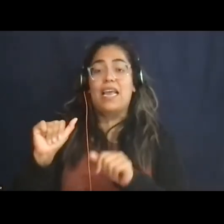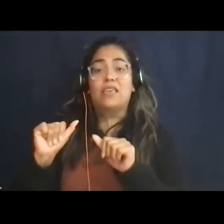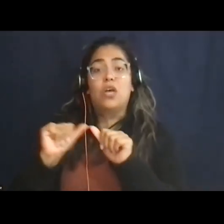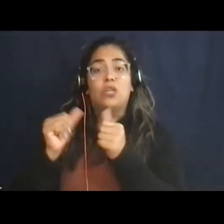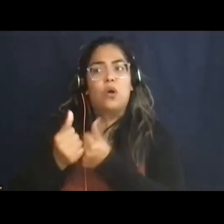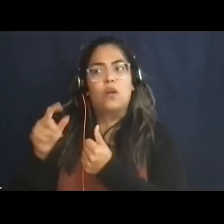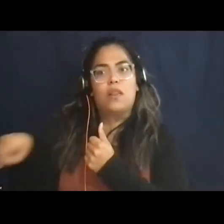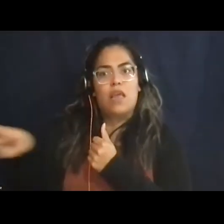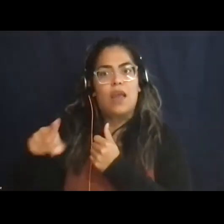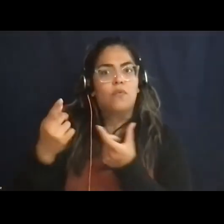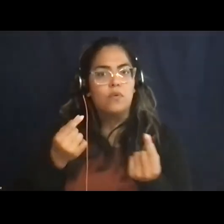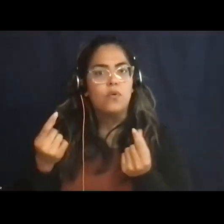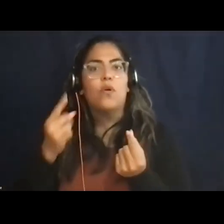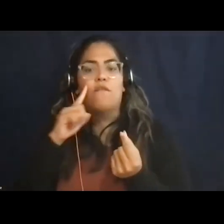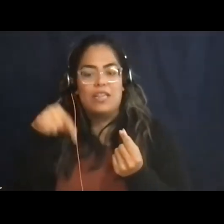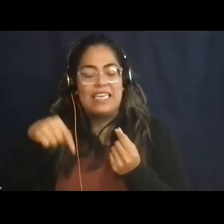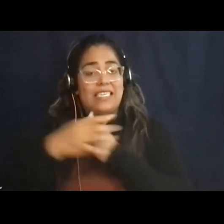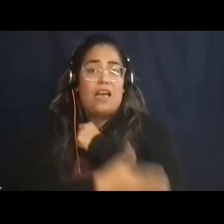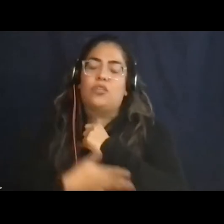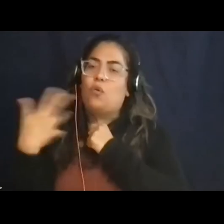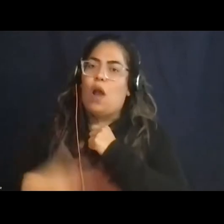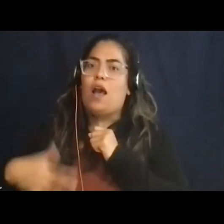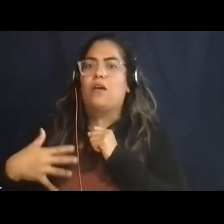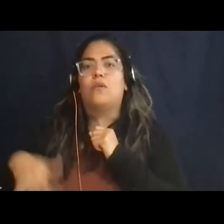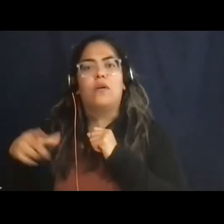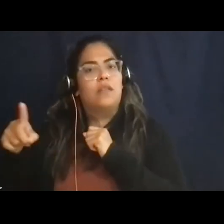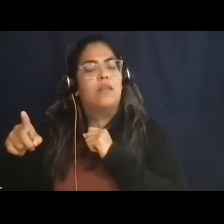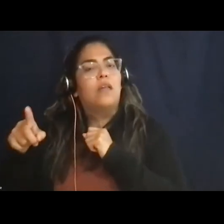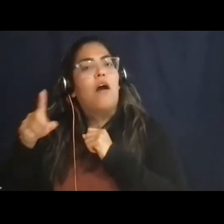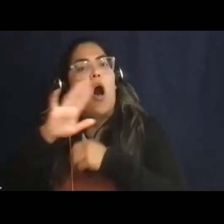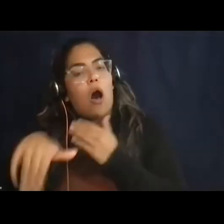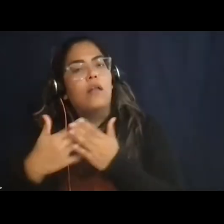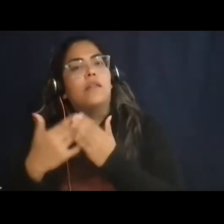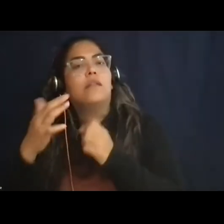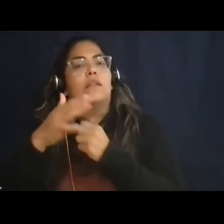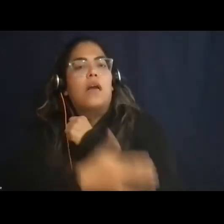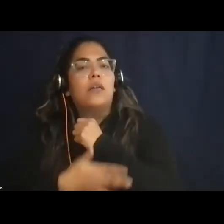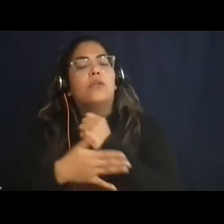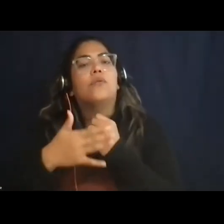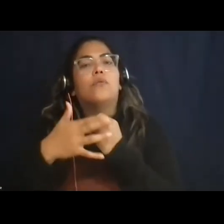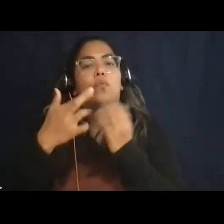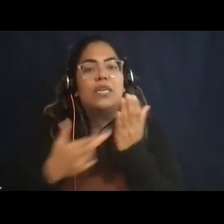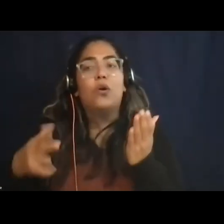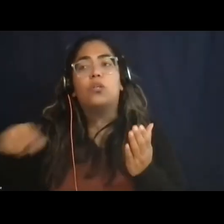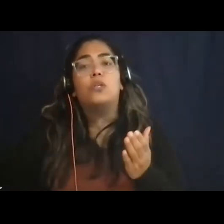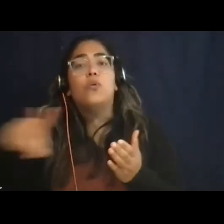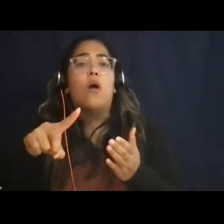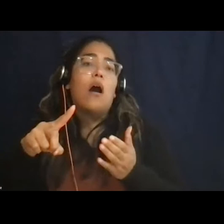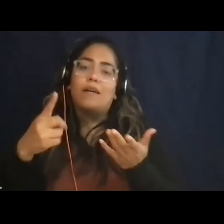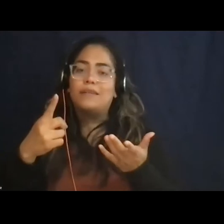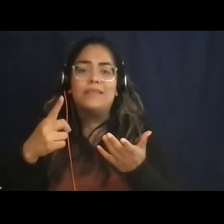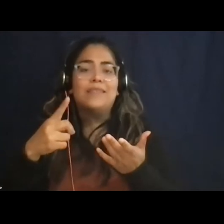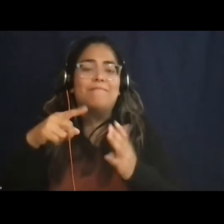has done for this country. For this country's resources and how you all have instilled an